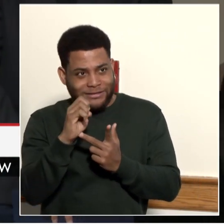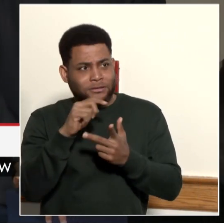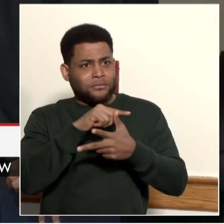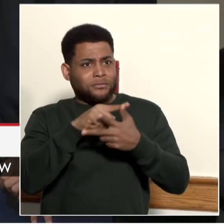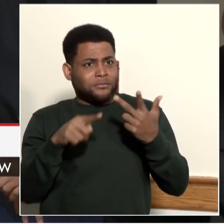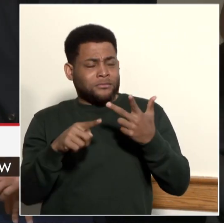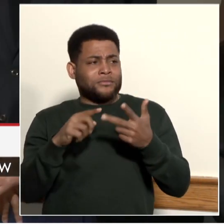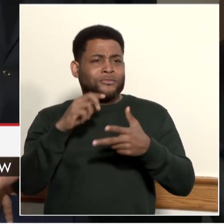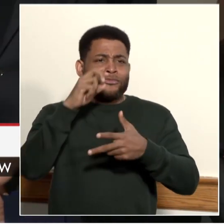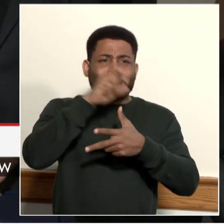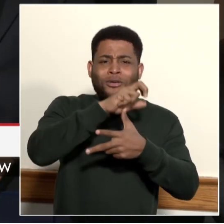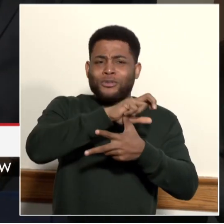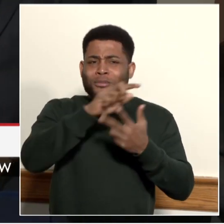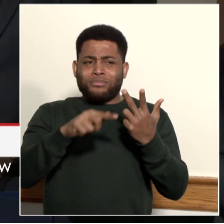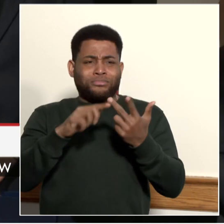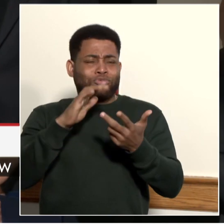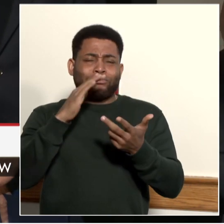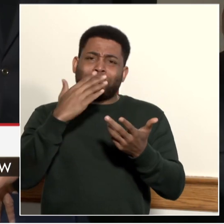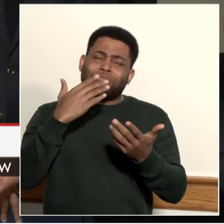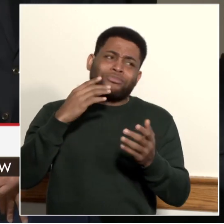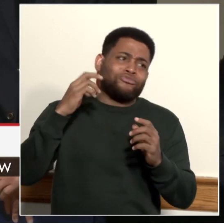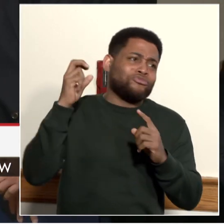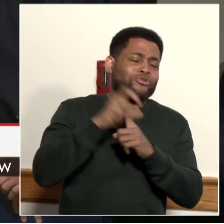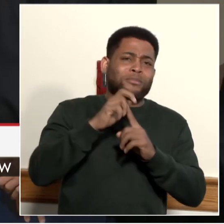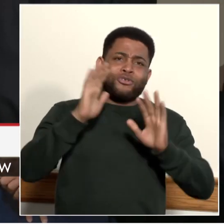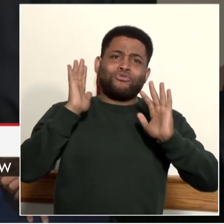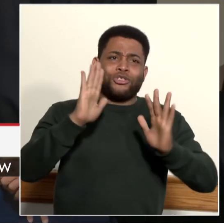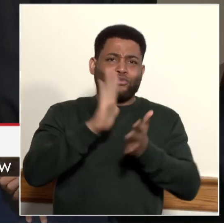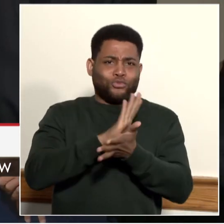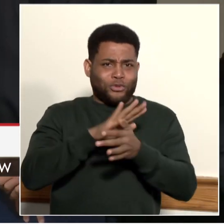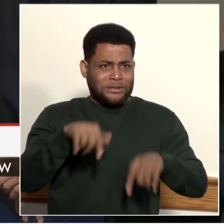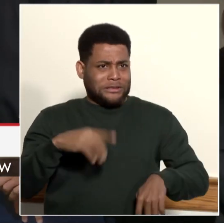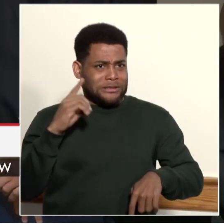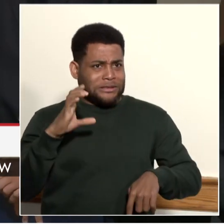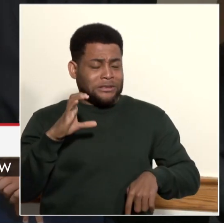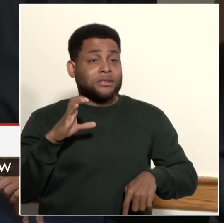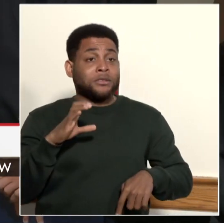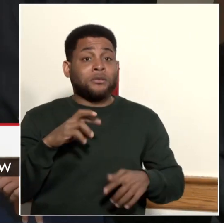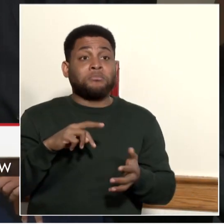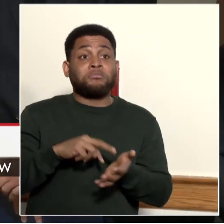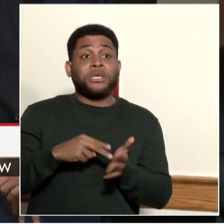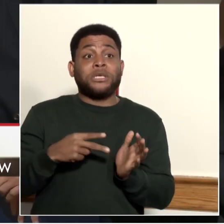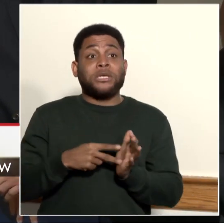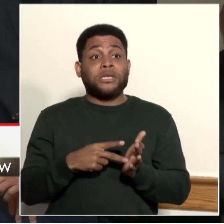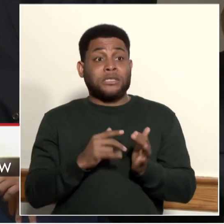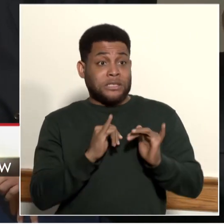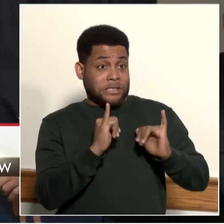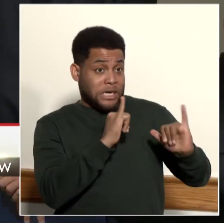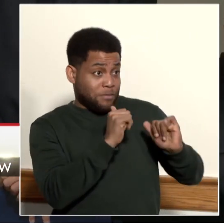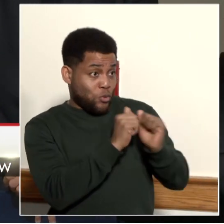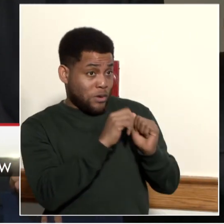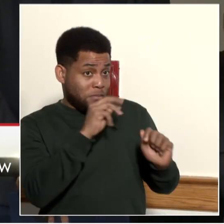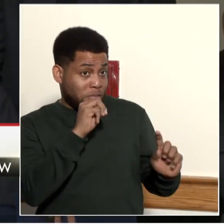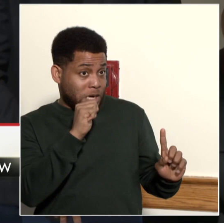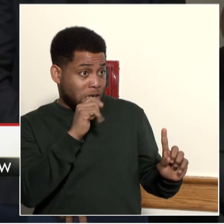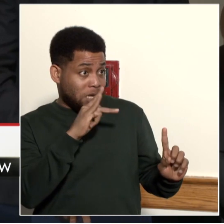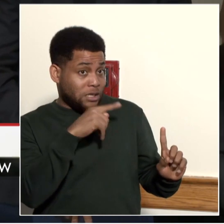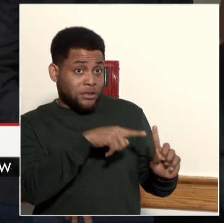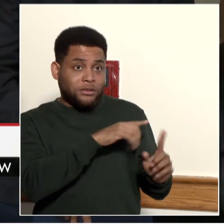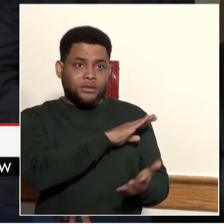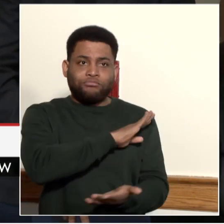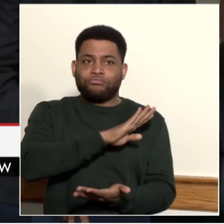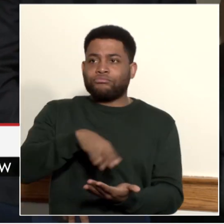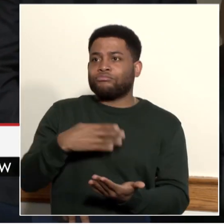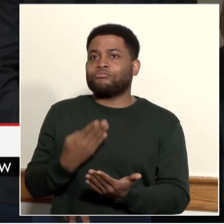So what that means, per Marlick's words, is you've landed in the right spot. So